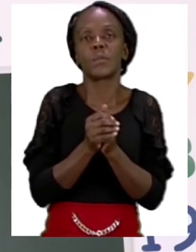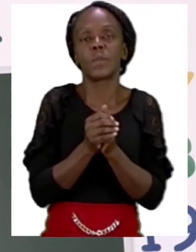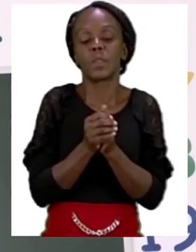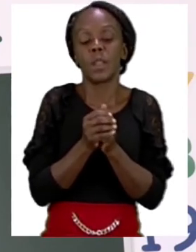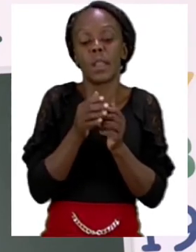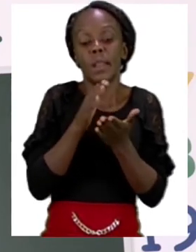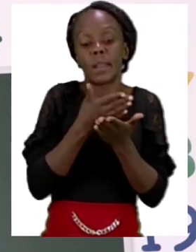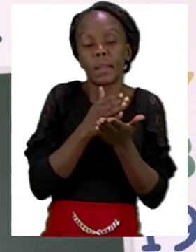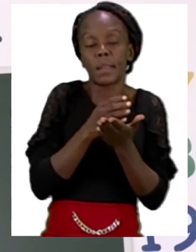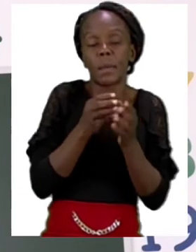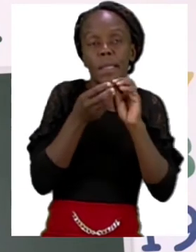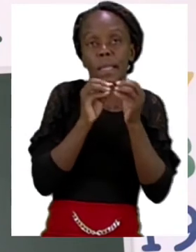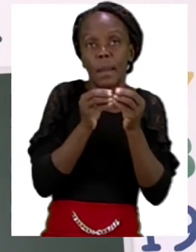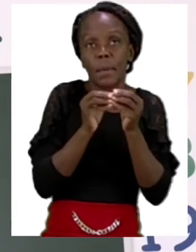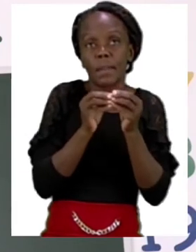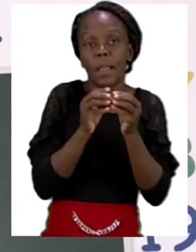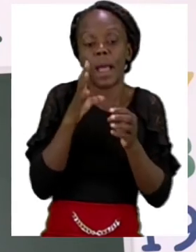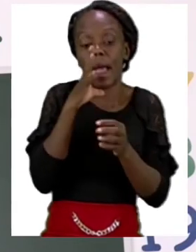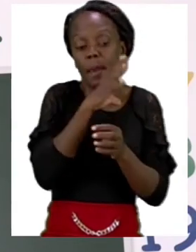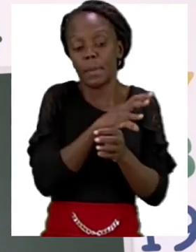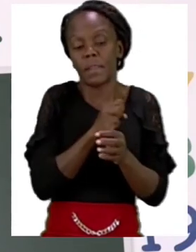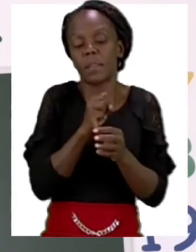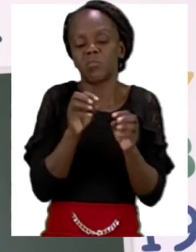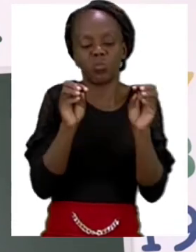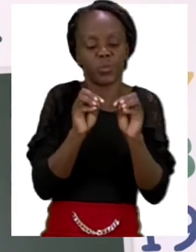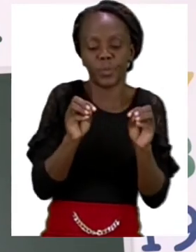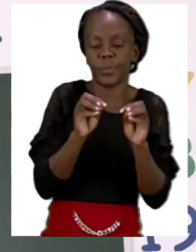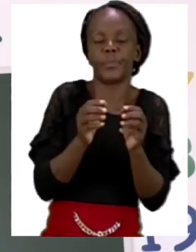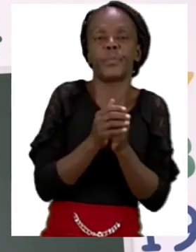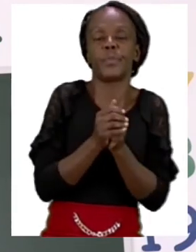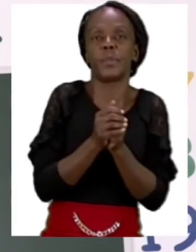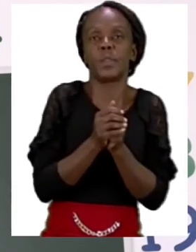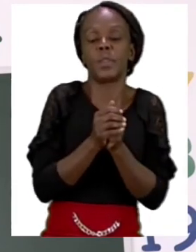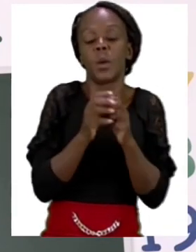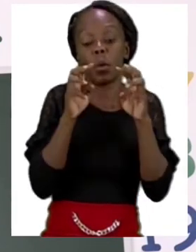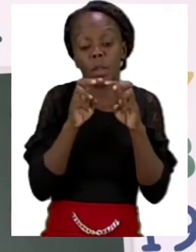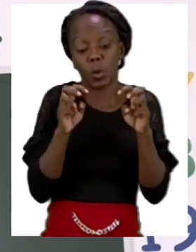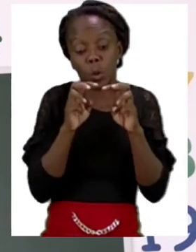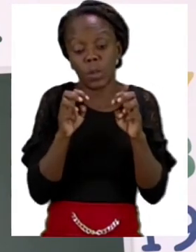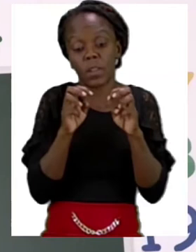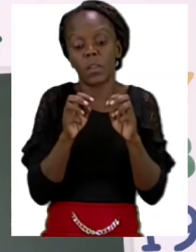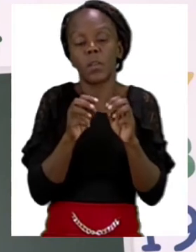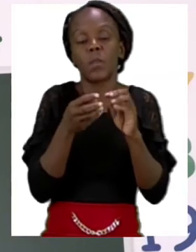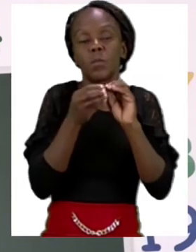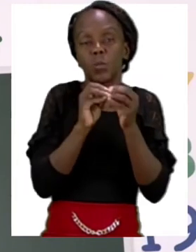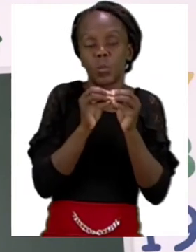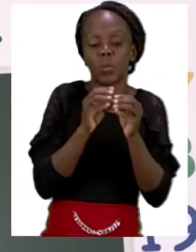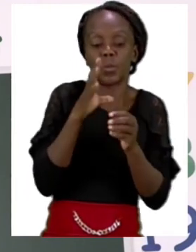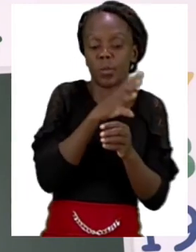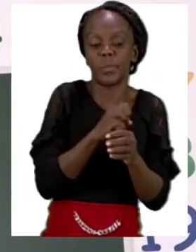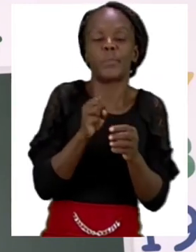August is a month that it starts to get very, very cold. So we need to find the numbers so that we can wear our